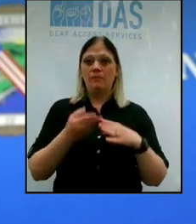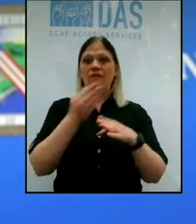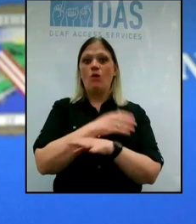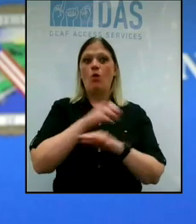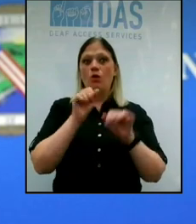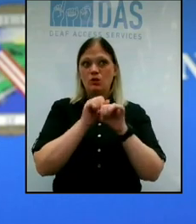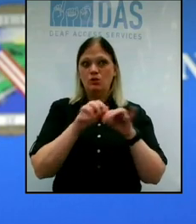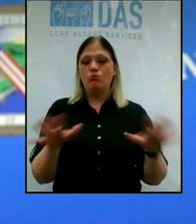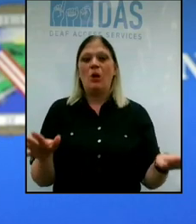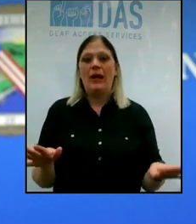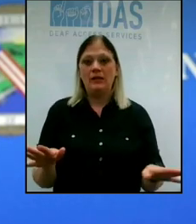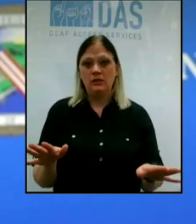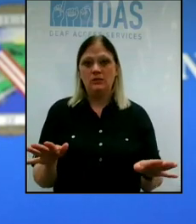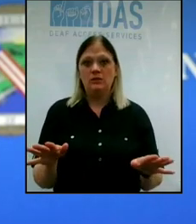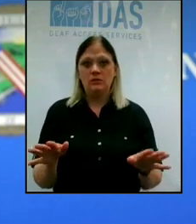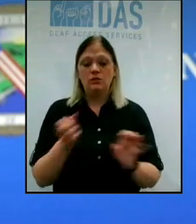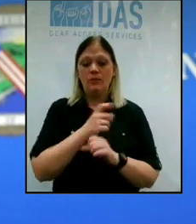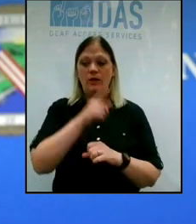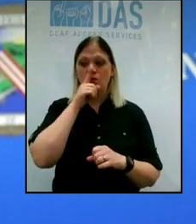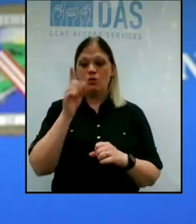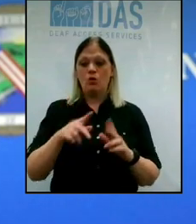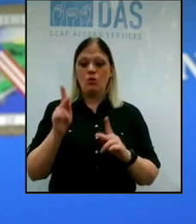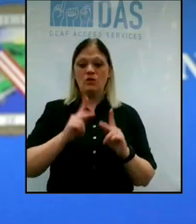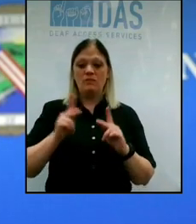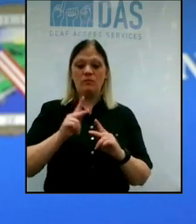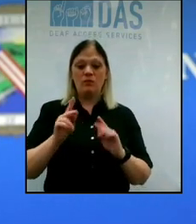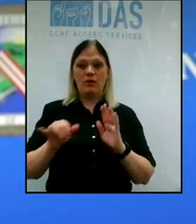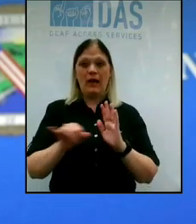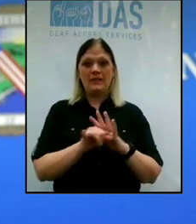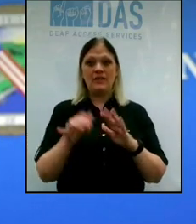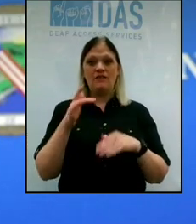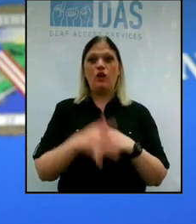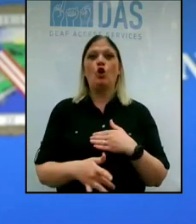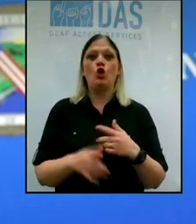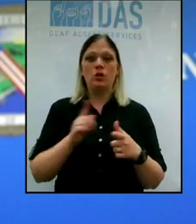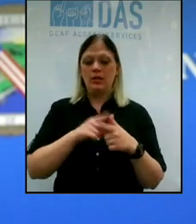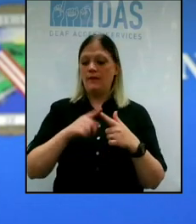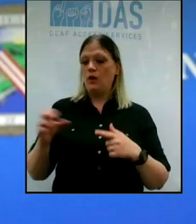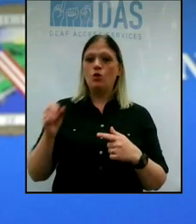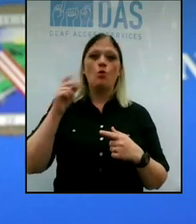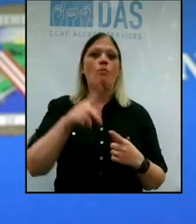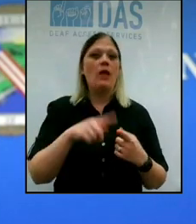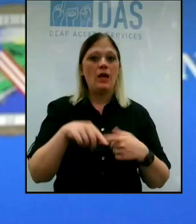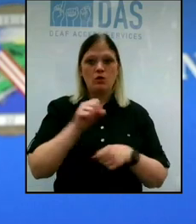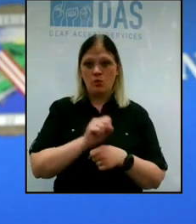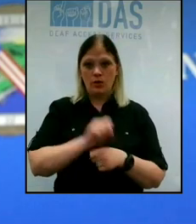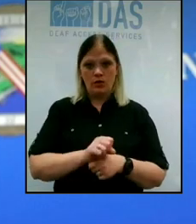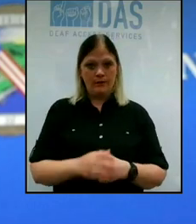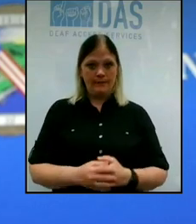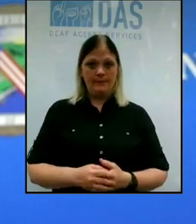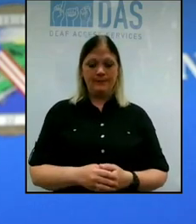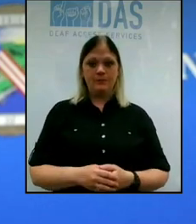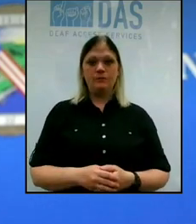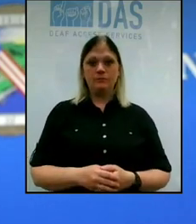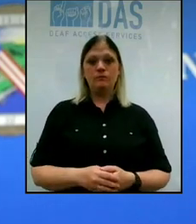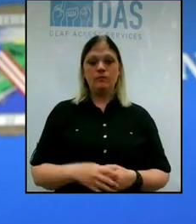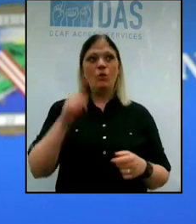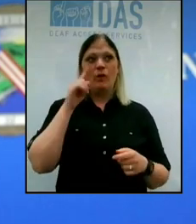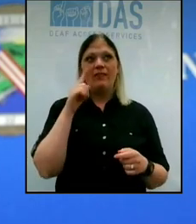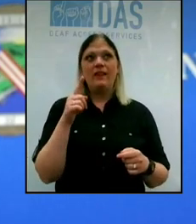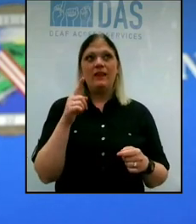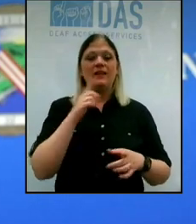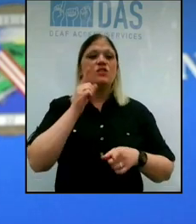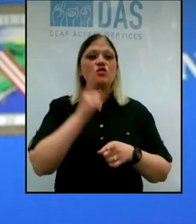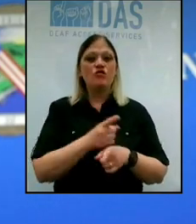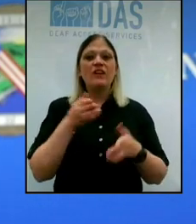and making sure that those people are identified and don't return to the nursing homes to work. So I think that we're going